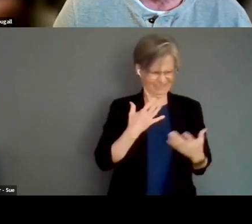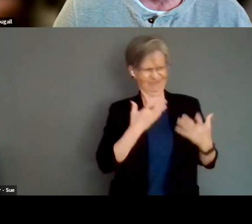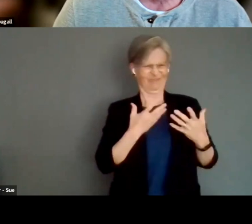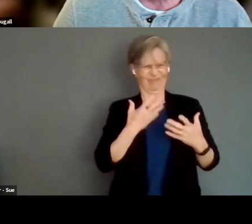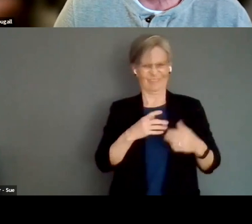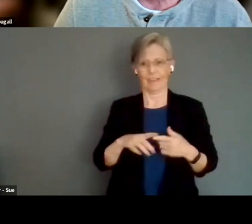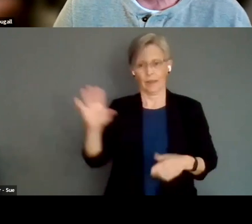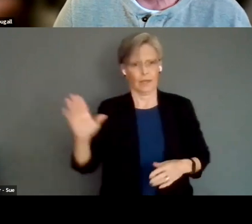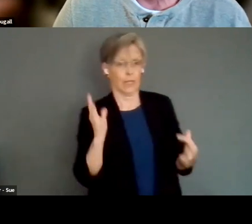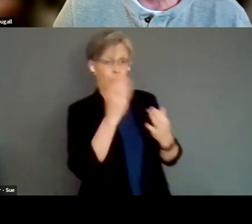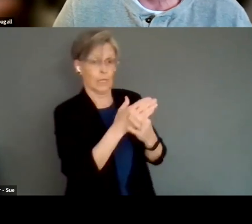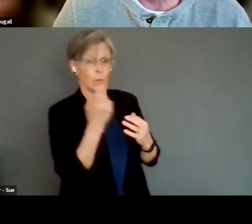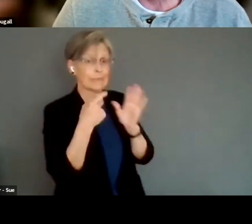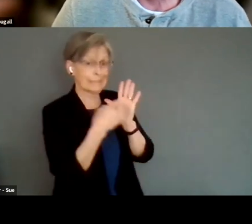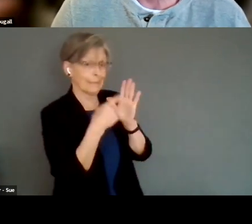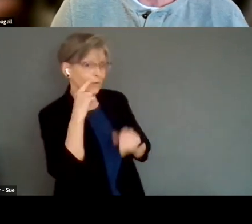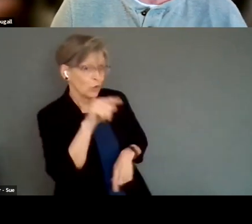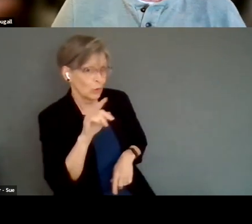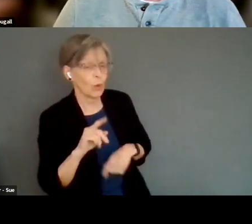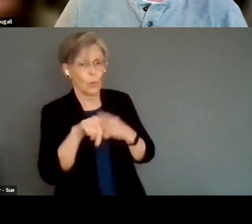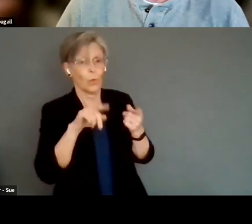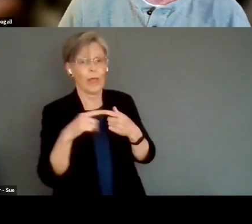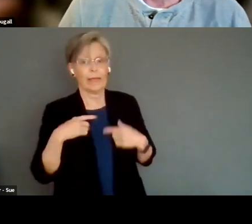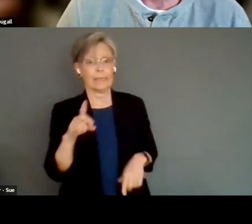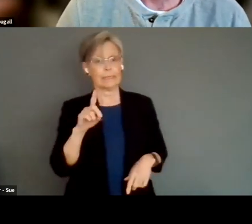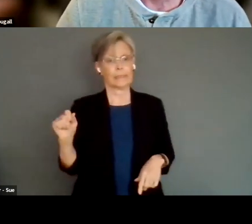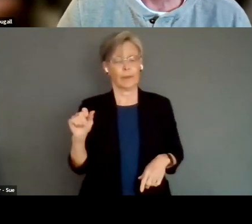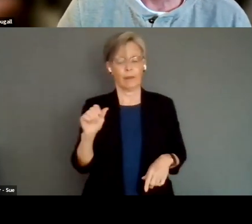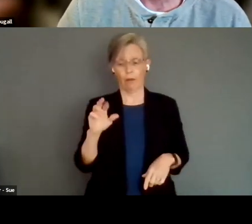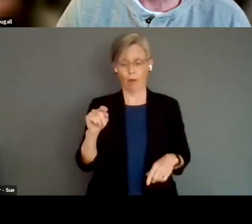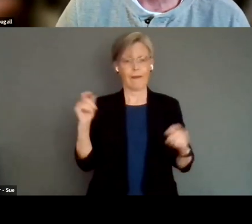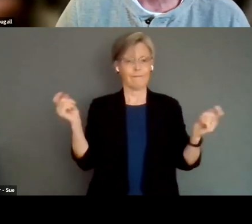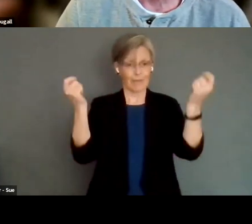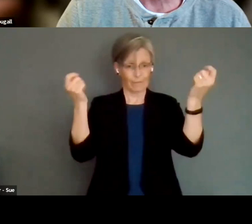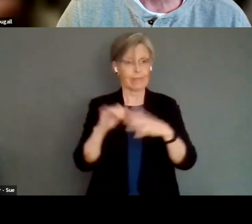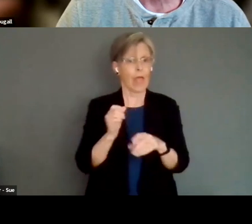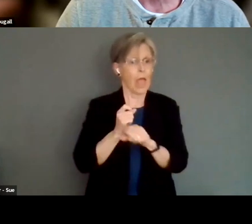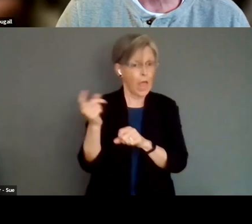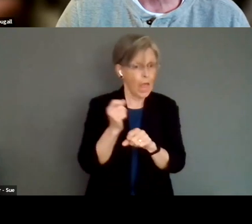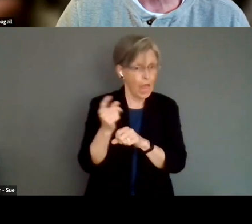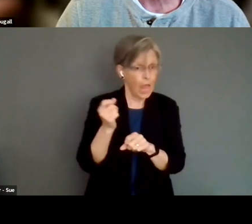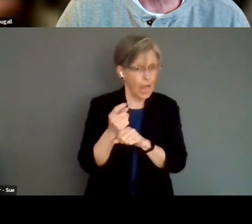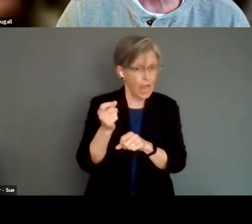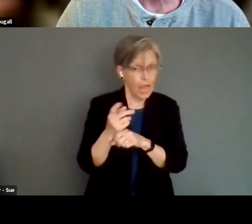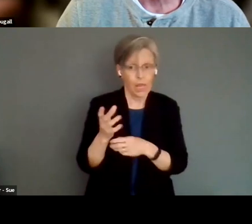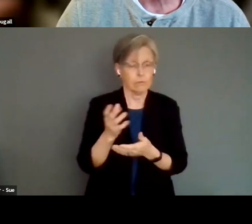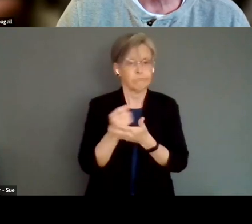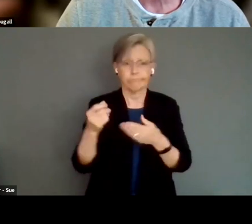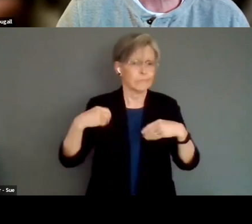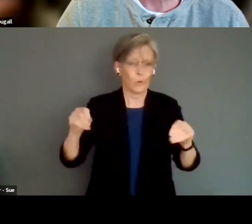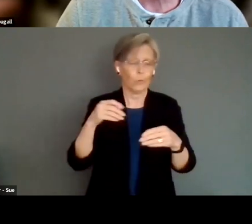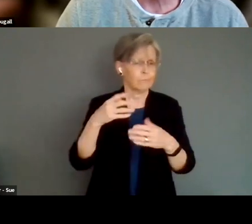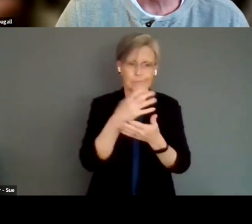just got to jump in with an example for you. When I did my disability arts festival, it was an annual festival every year and it was sold out every night.